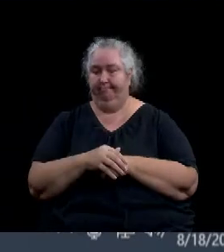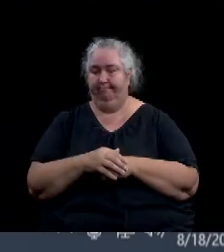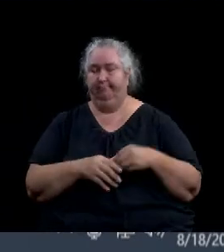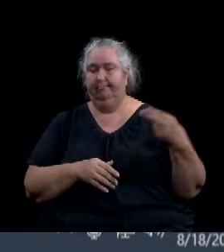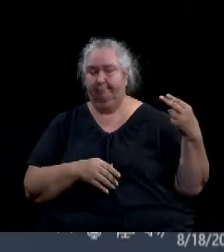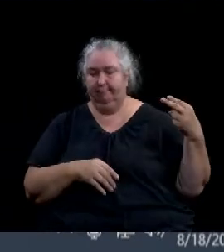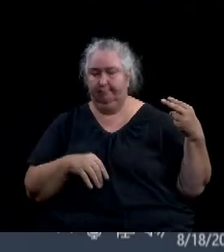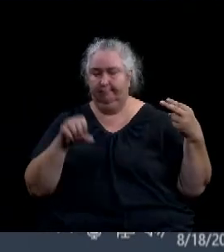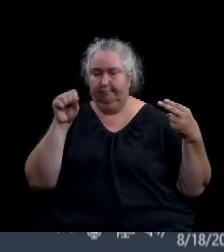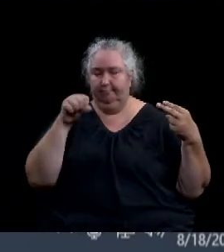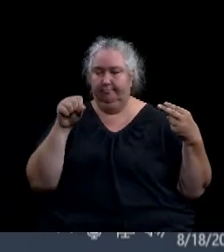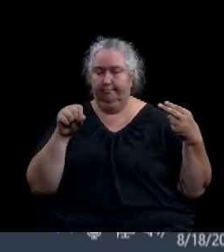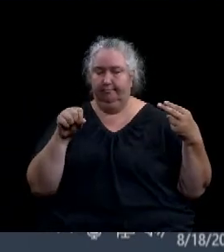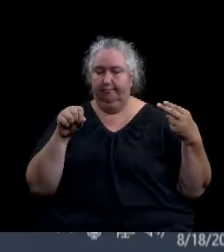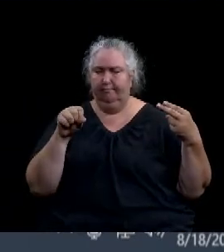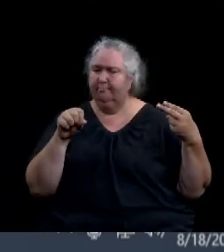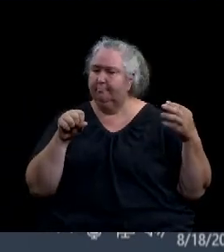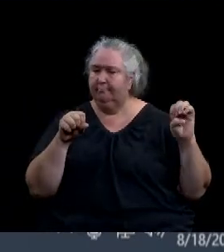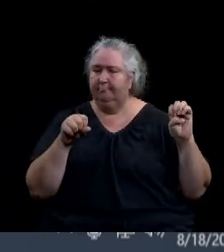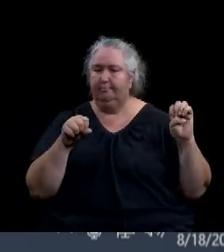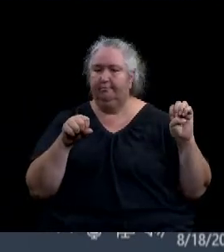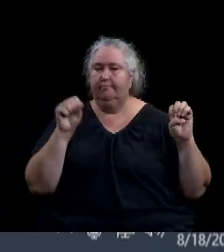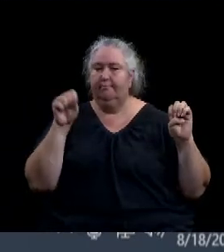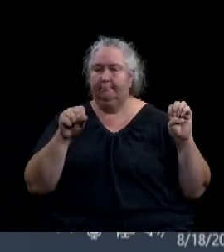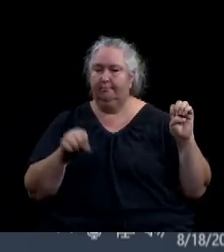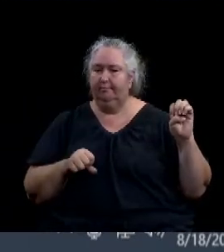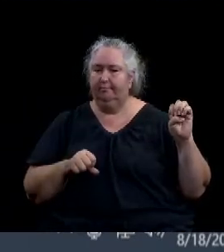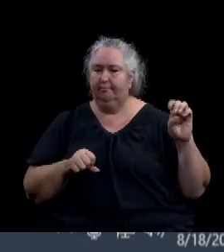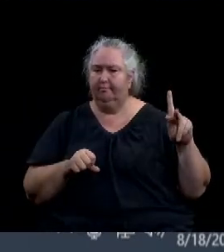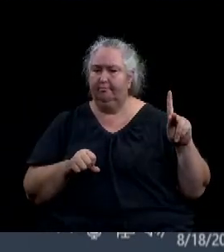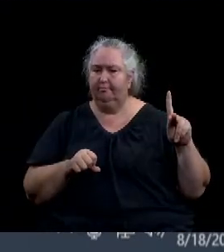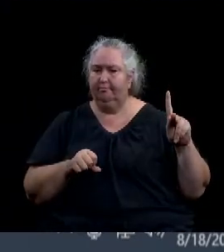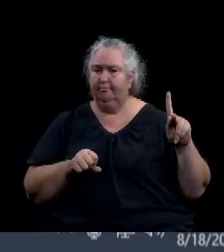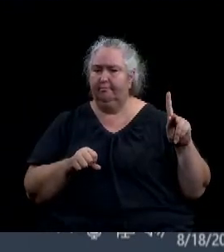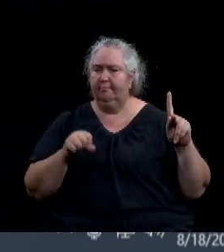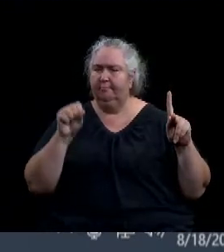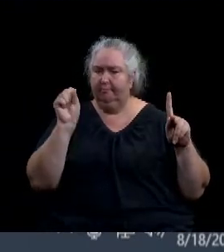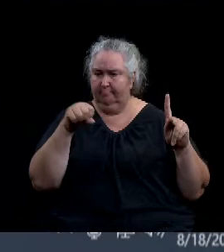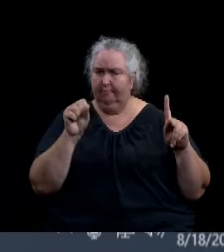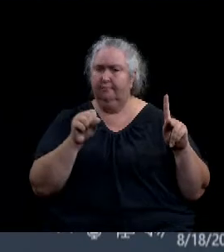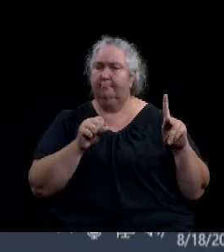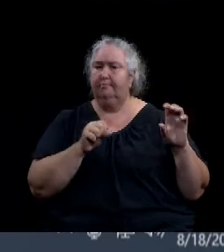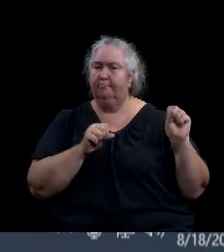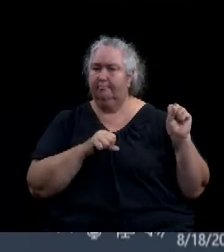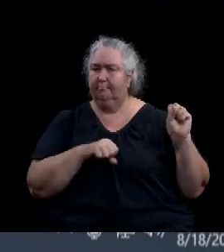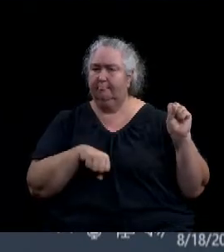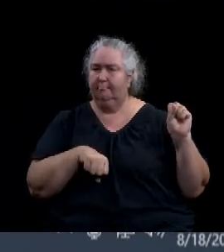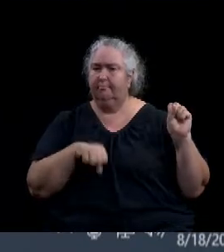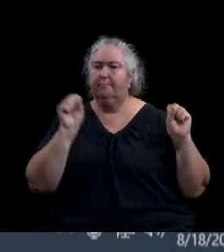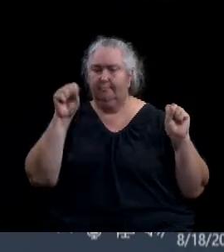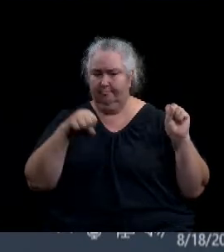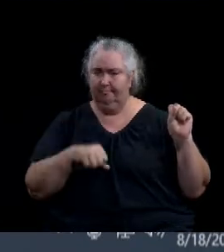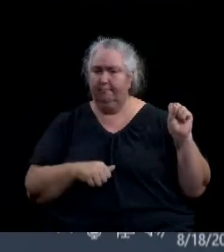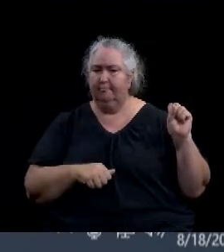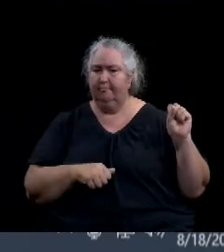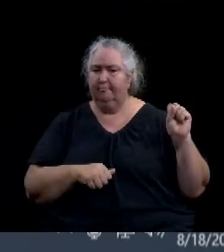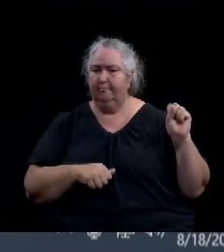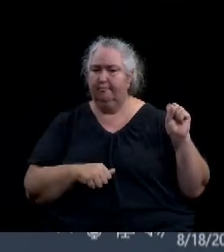Yes. Kennard? Yes. Sabido? Yes. Fairfield? Yes. Deaver?